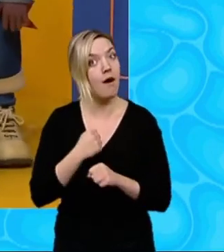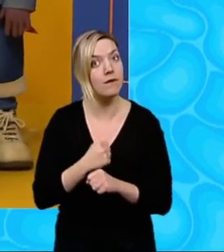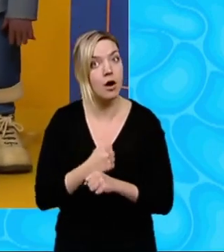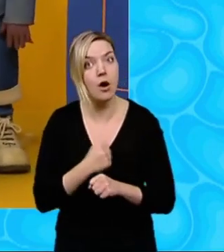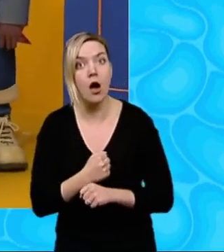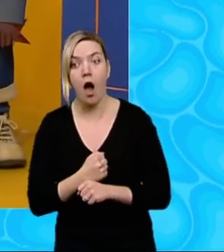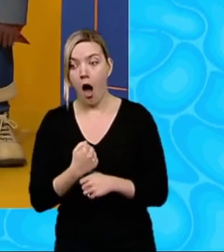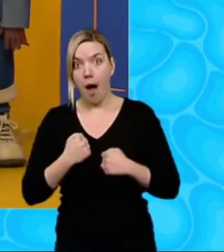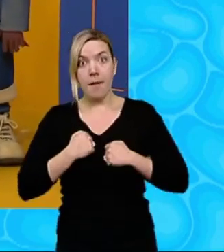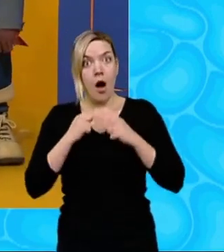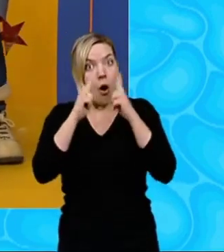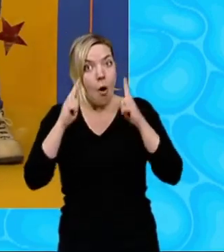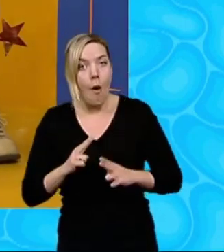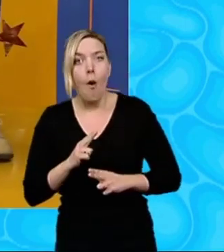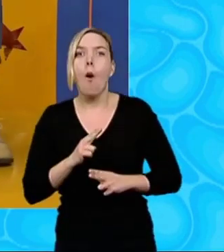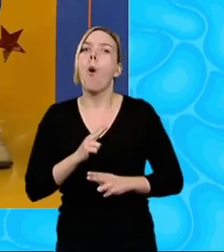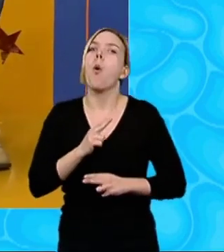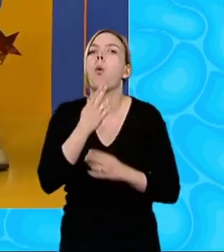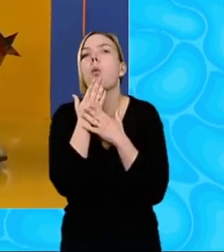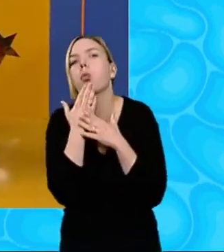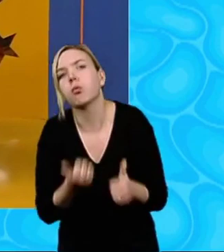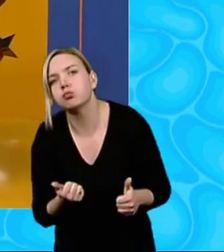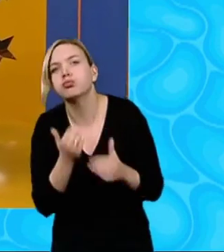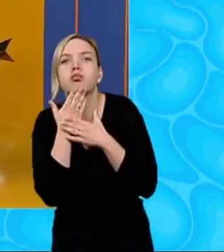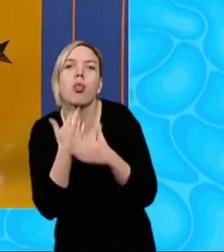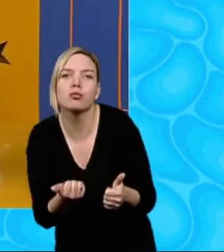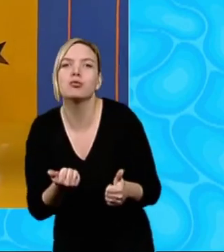own kennel? Oh, thanks, Milo